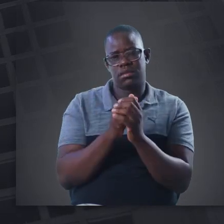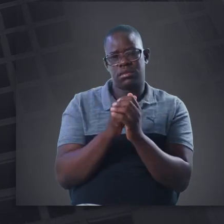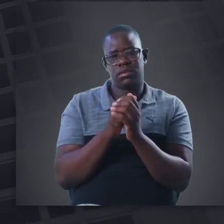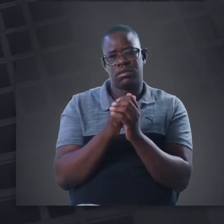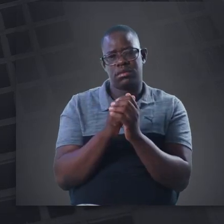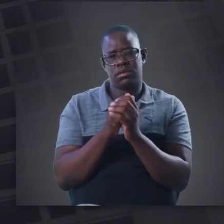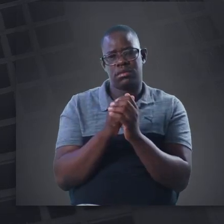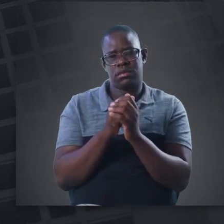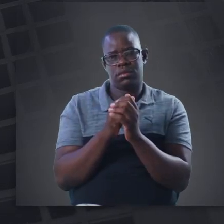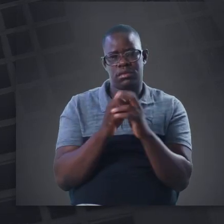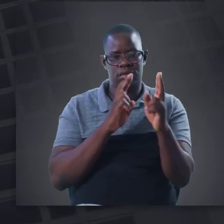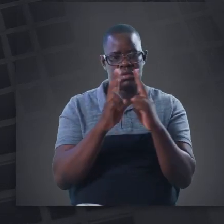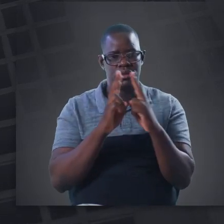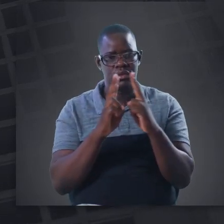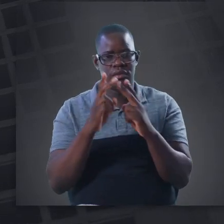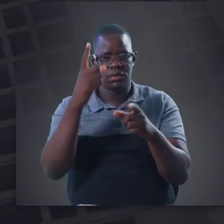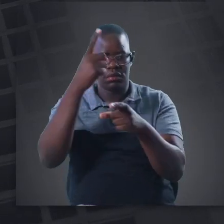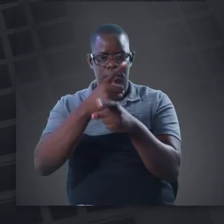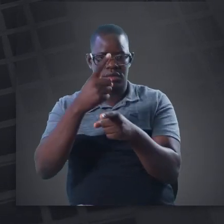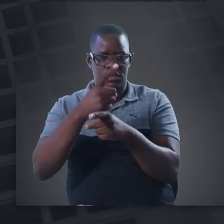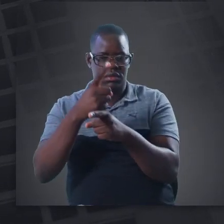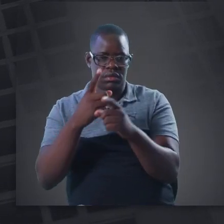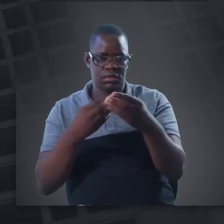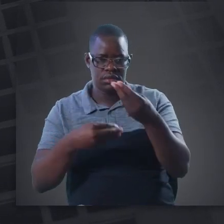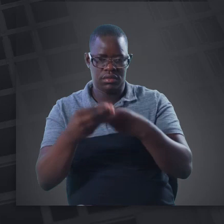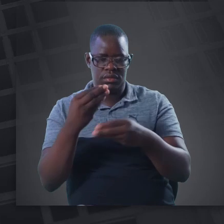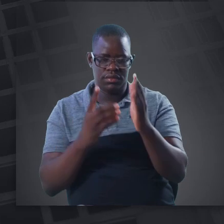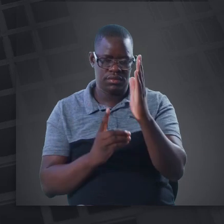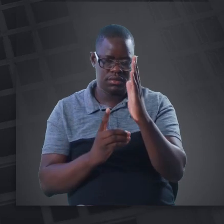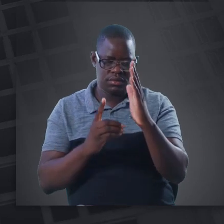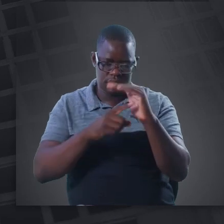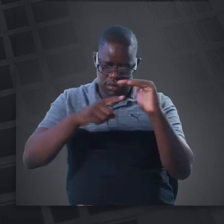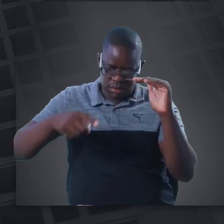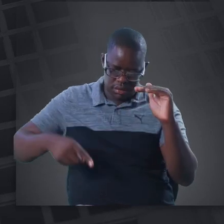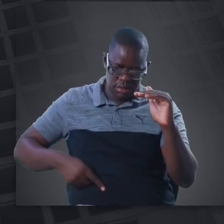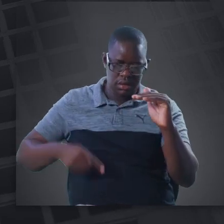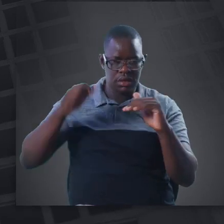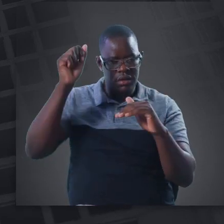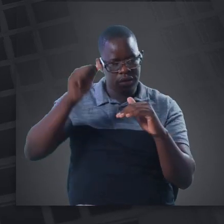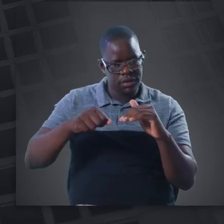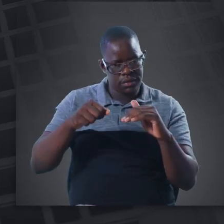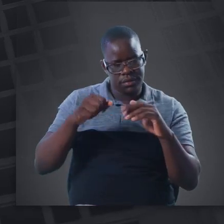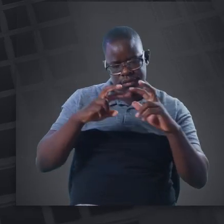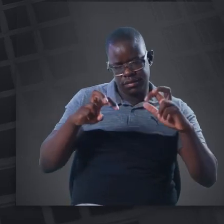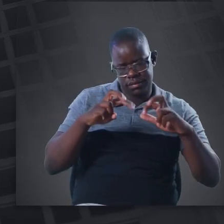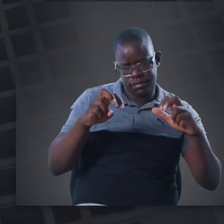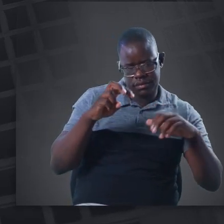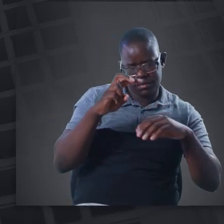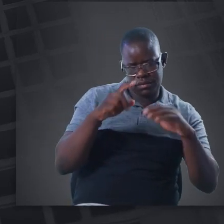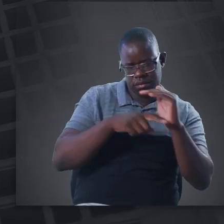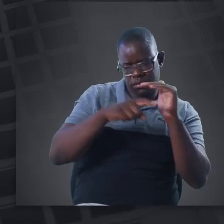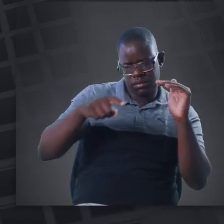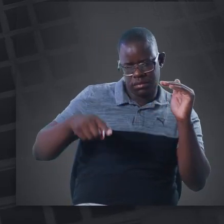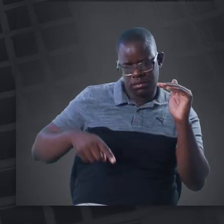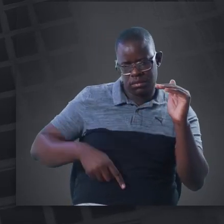Our lesson objectives are that after watching this program, you should be able to discuss the role of government in the